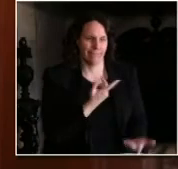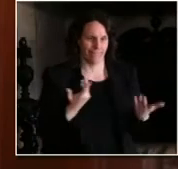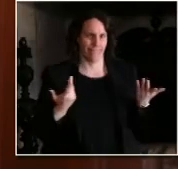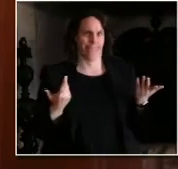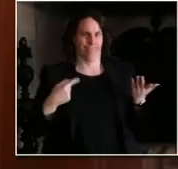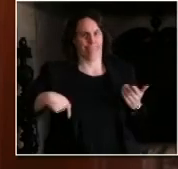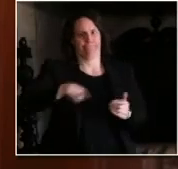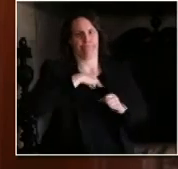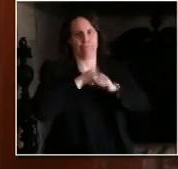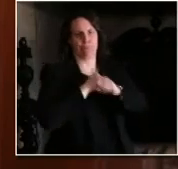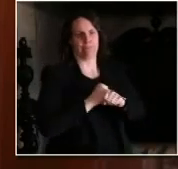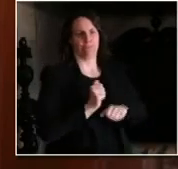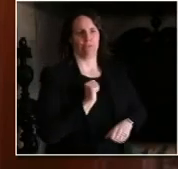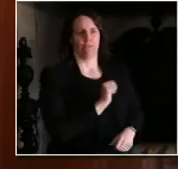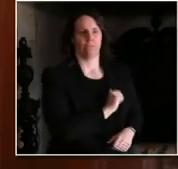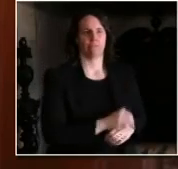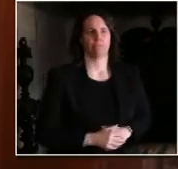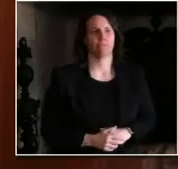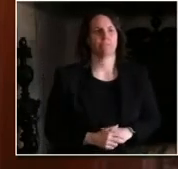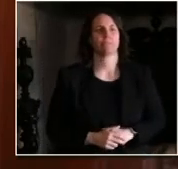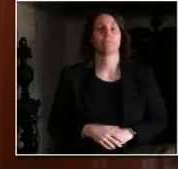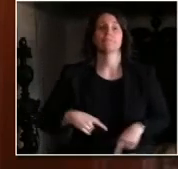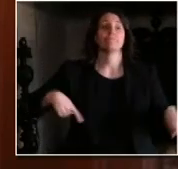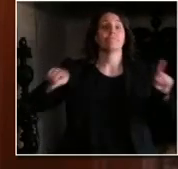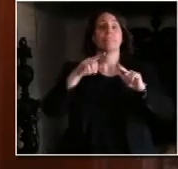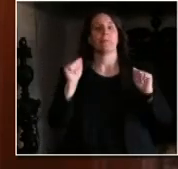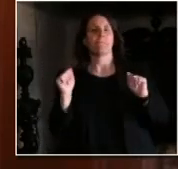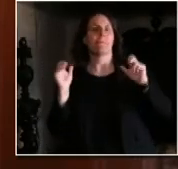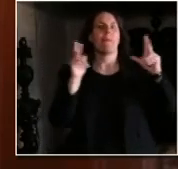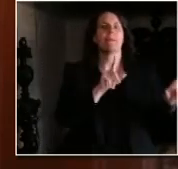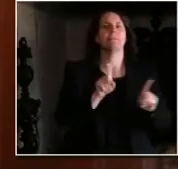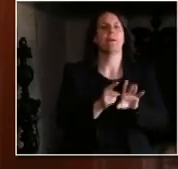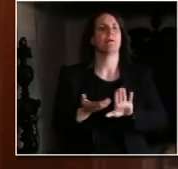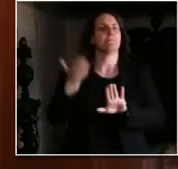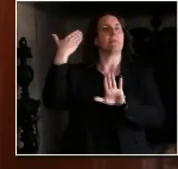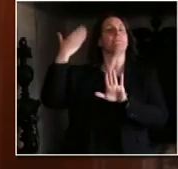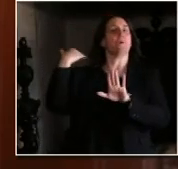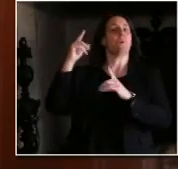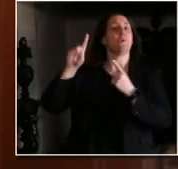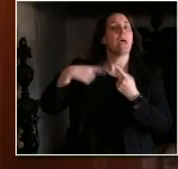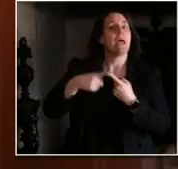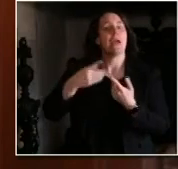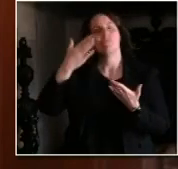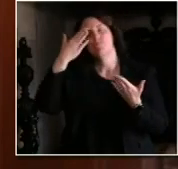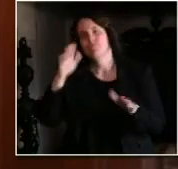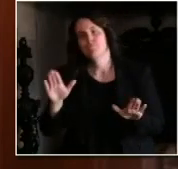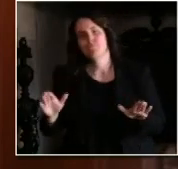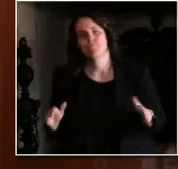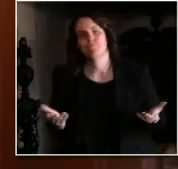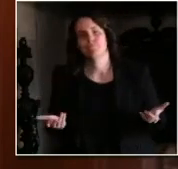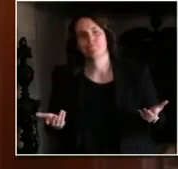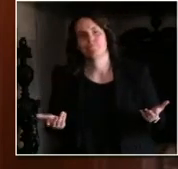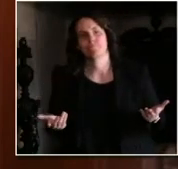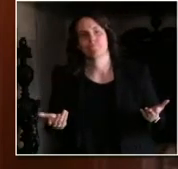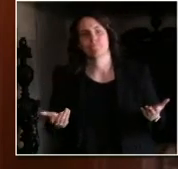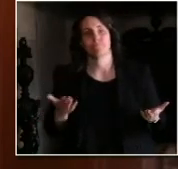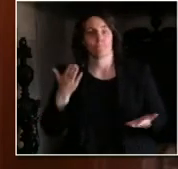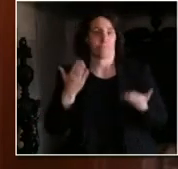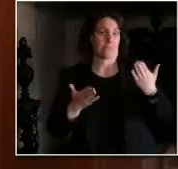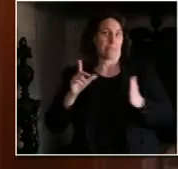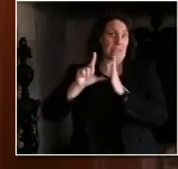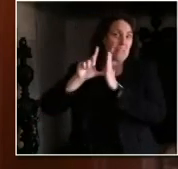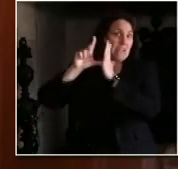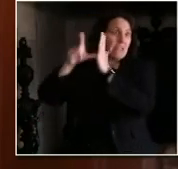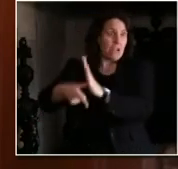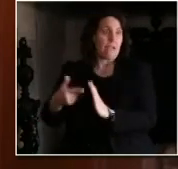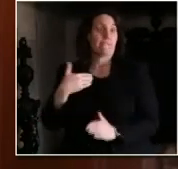get back to normal until there's a vaccine and treatment for this disease. And even then, our new normal will not be